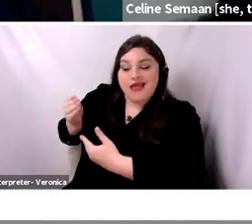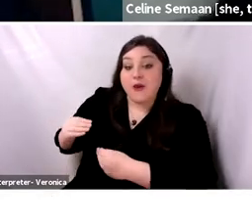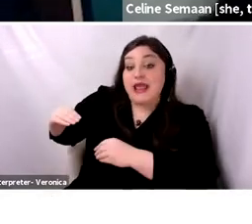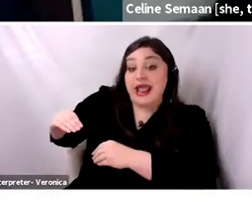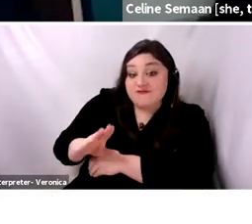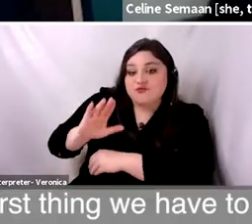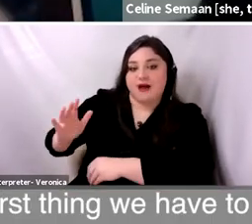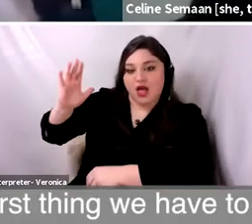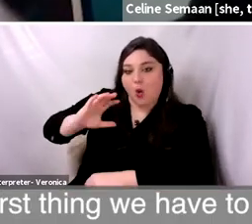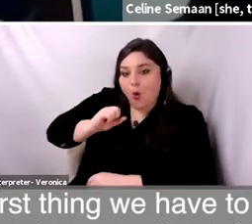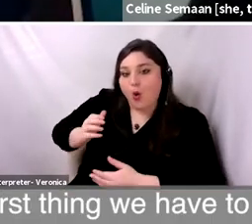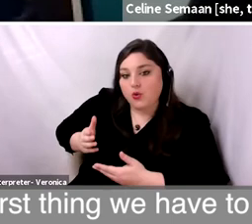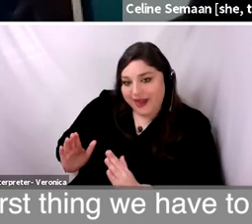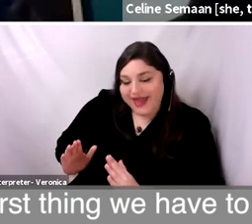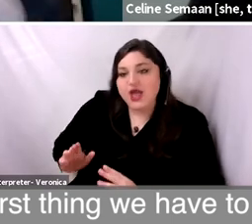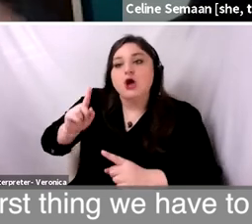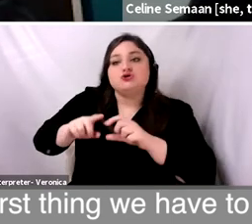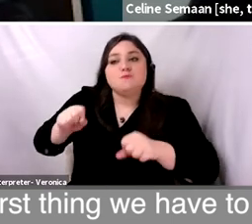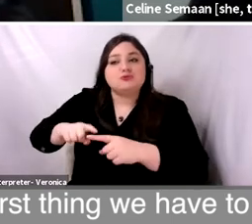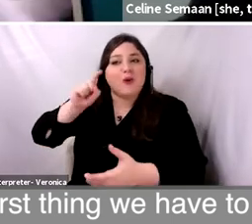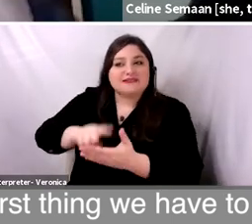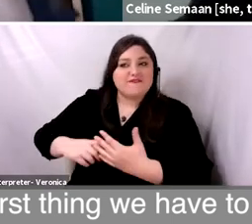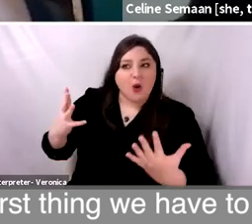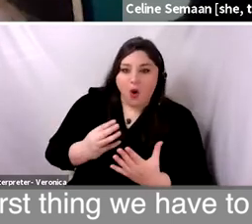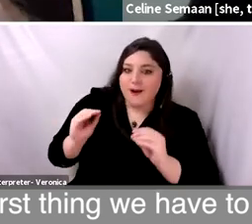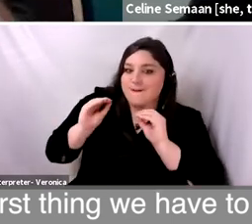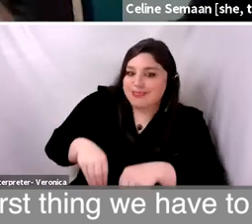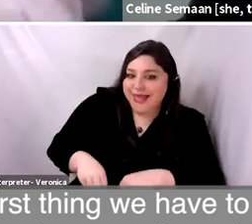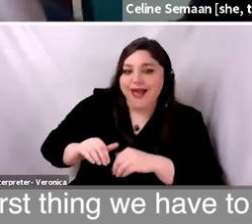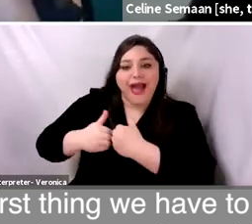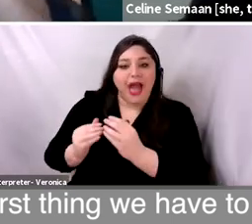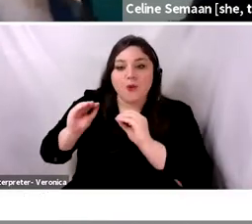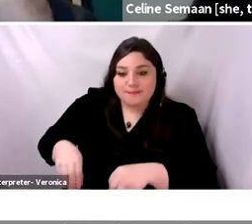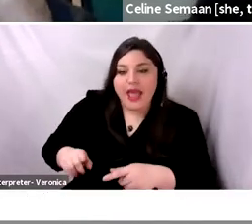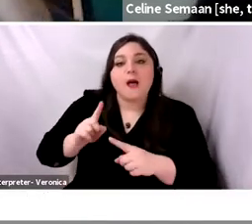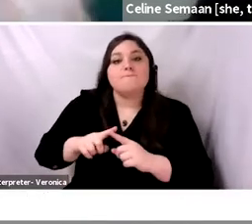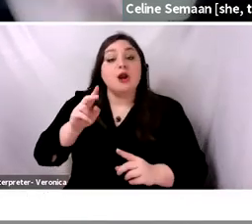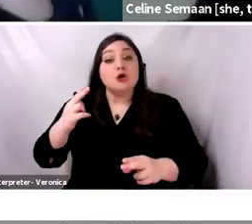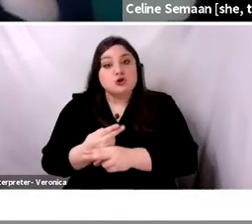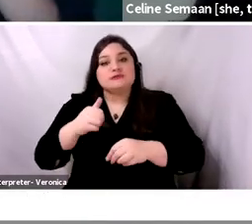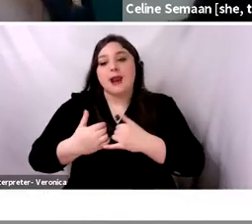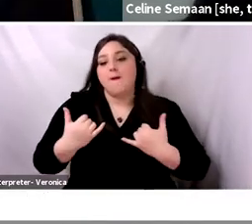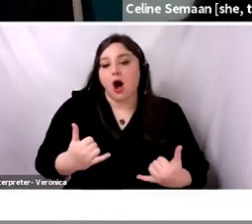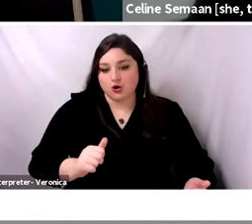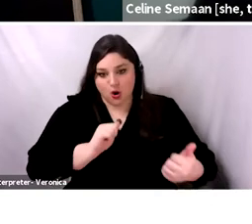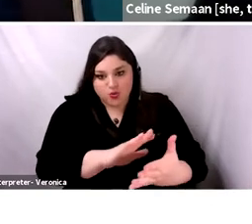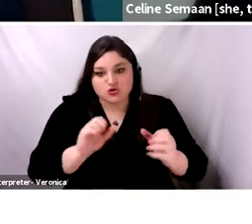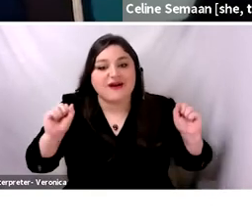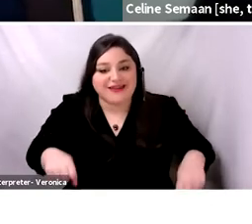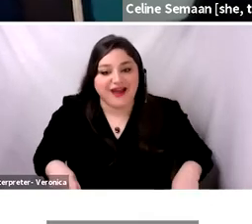modern lives. The first thing we have to do is identify what was planted, how it was planted, and in what